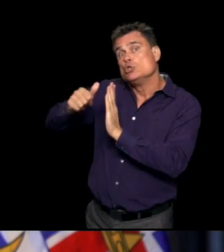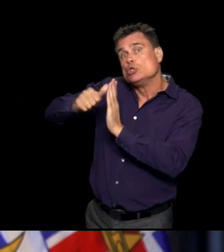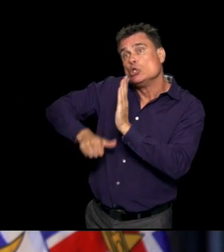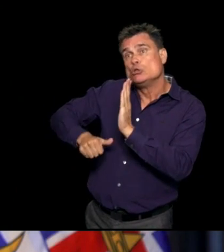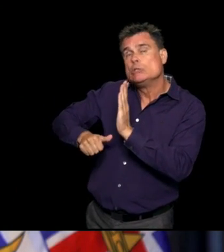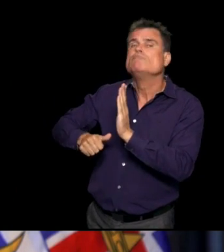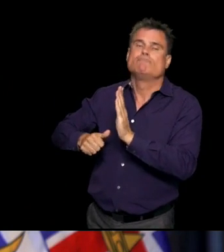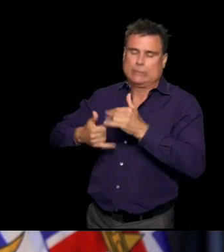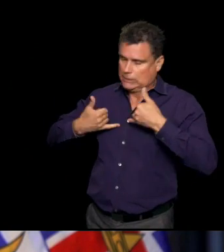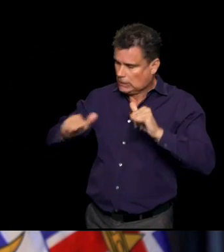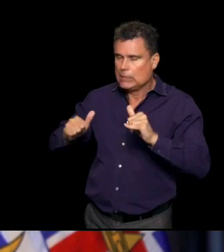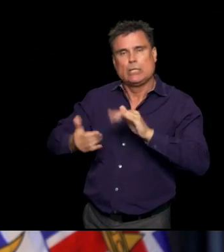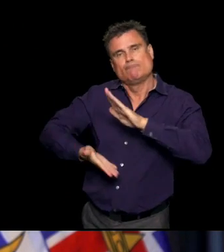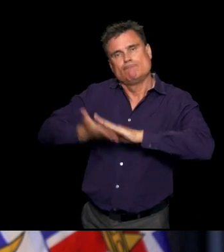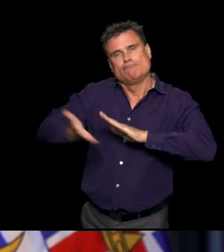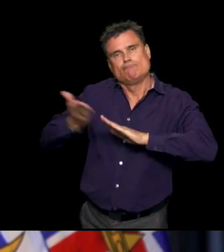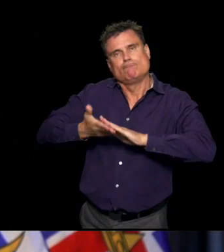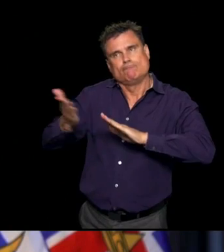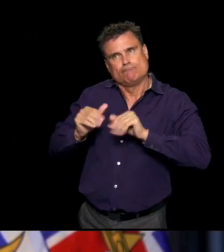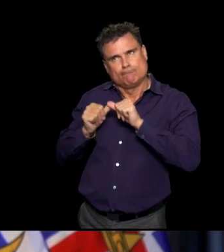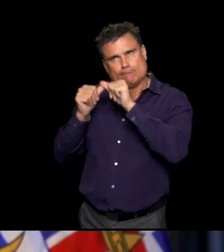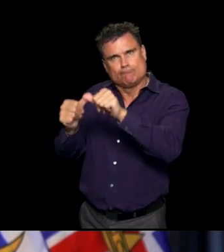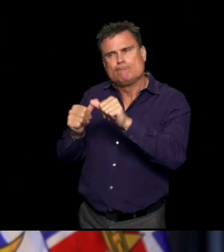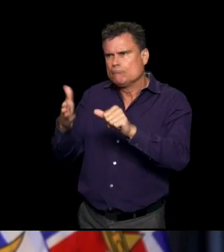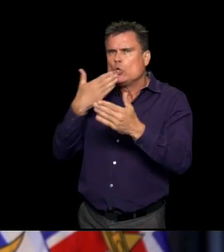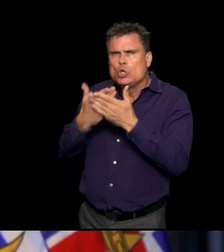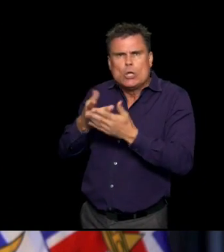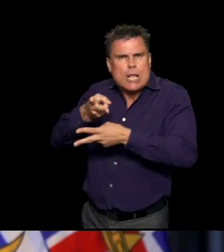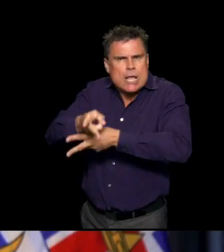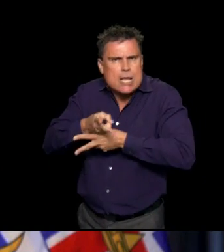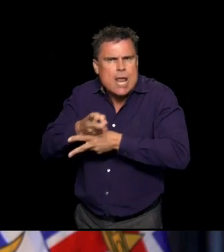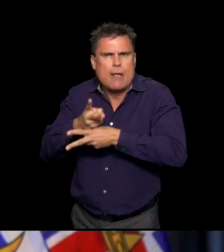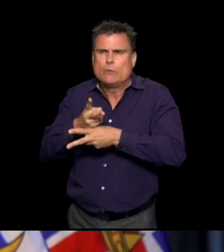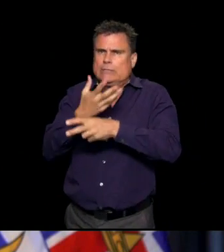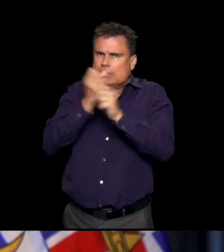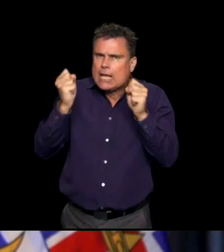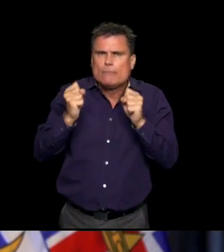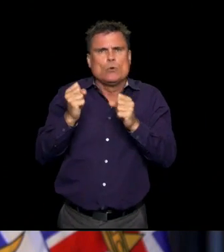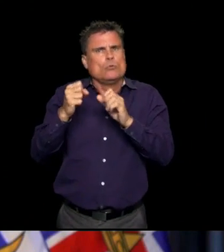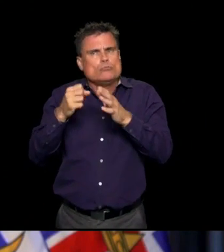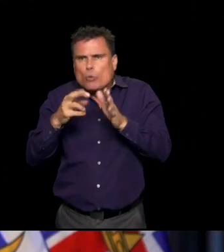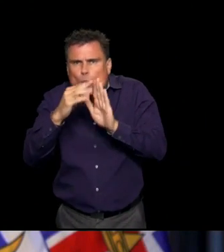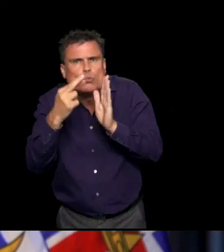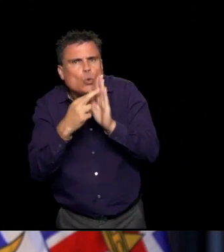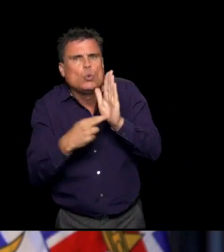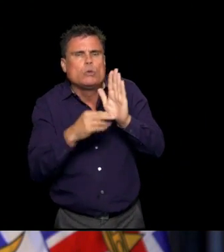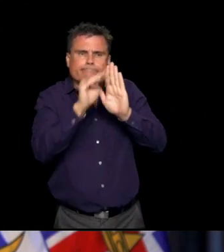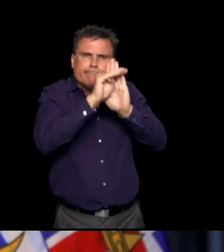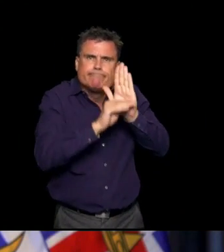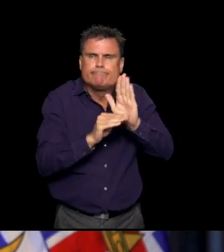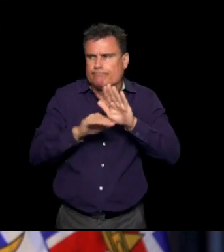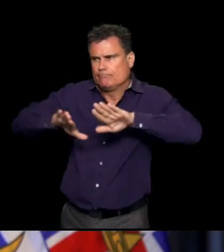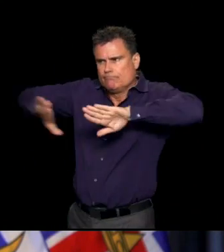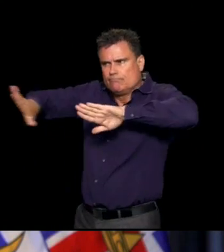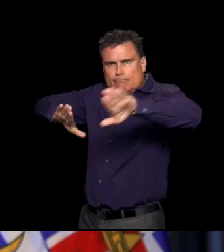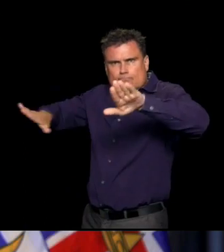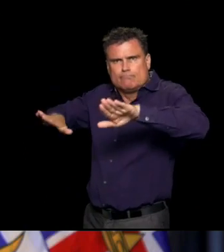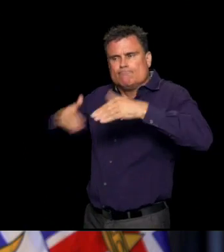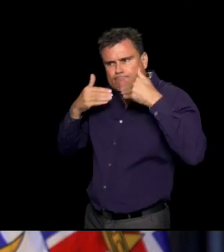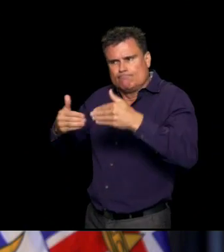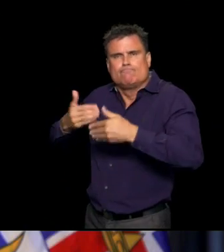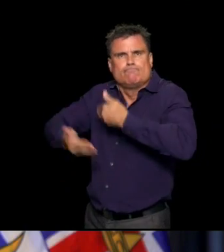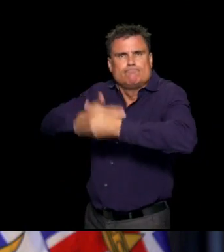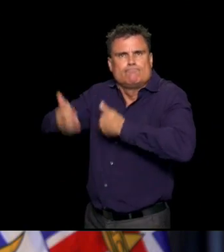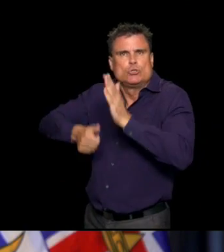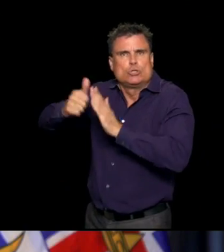The clinical protocols put in place are there to ensure patient and provider safety. These two events remind